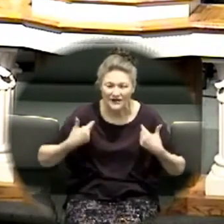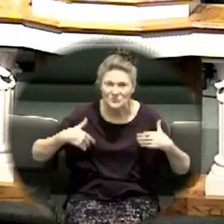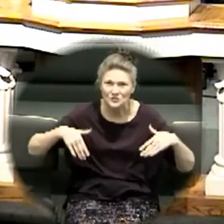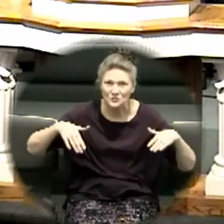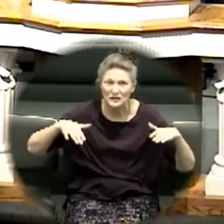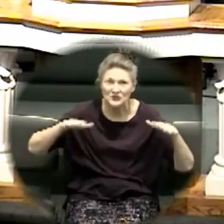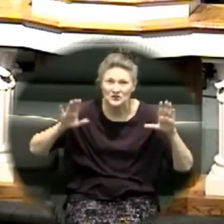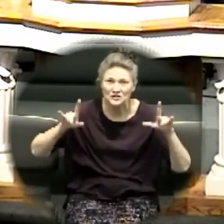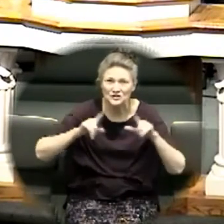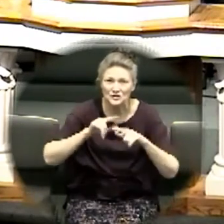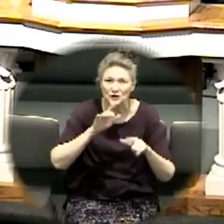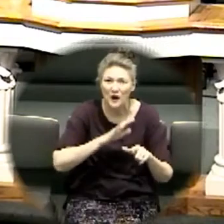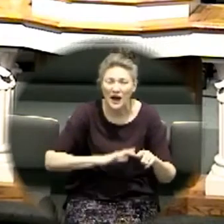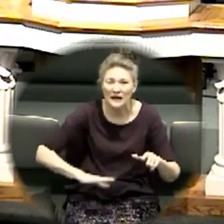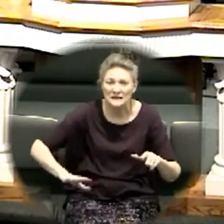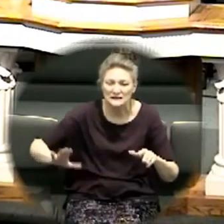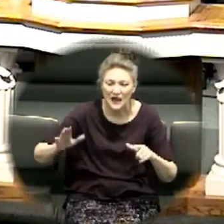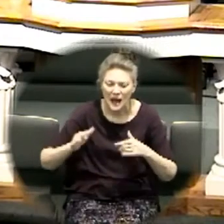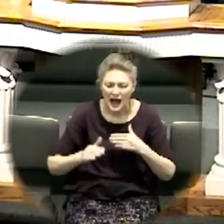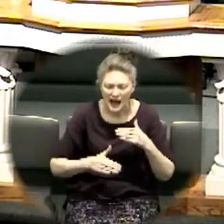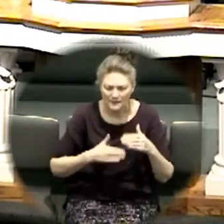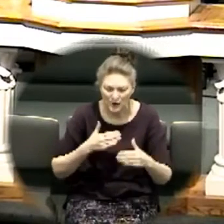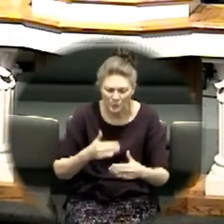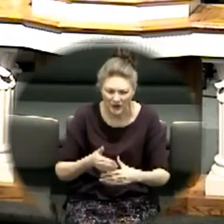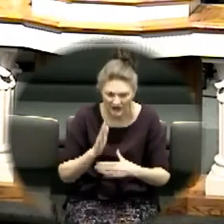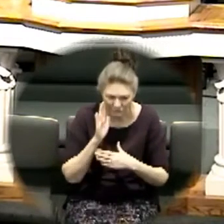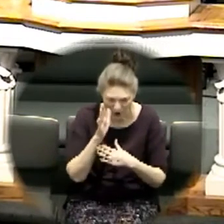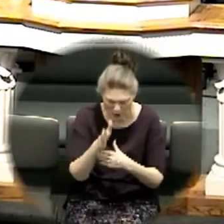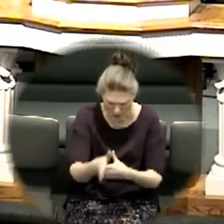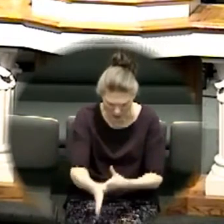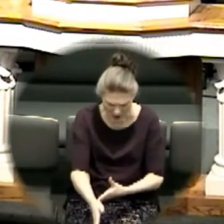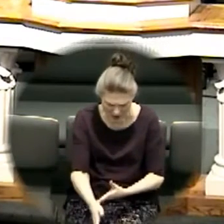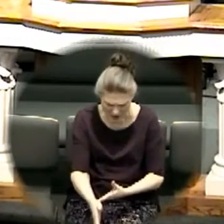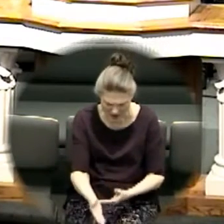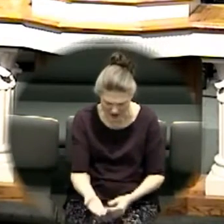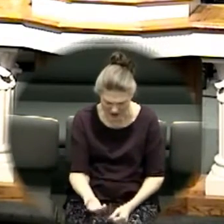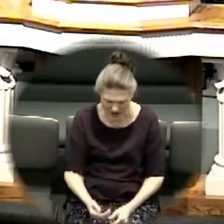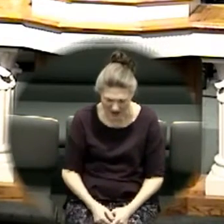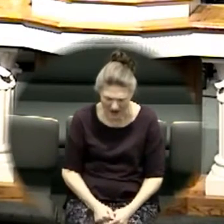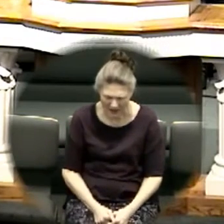life rise I'm moving moving over